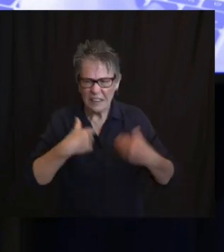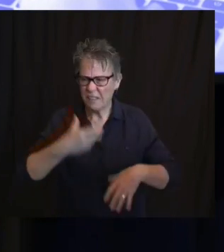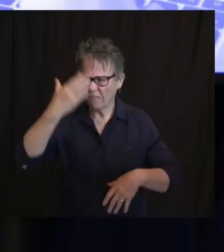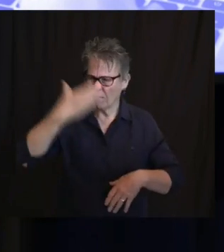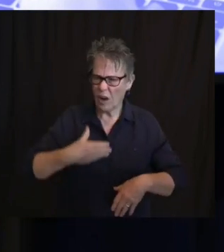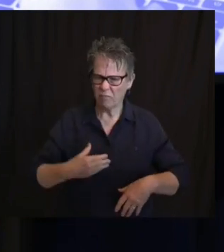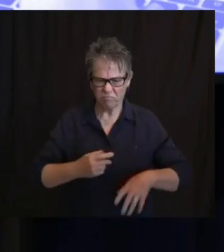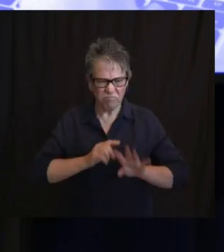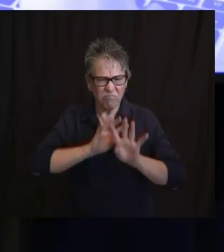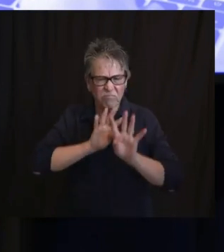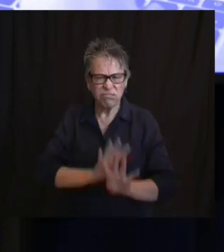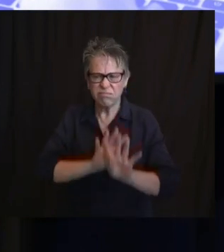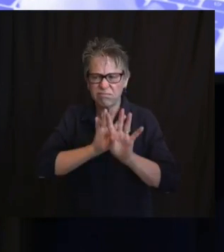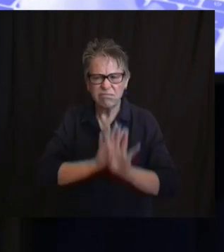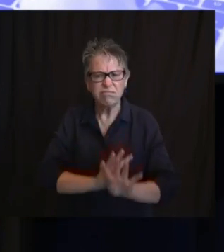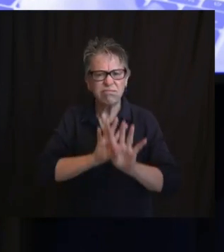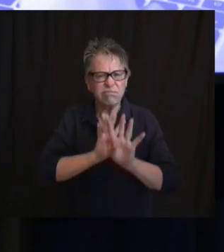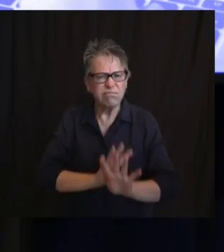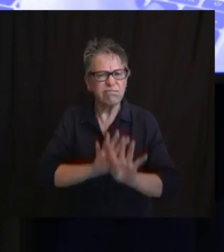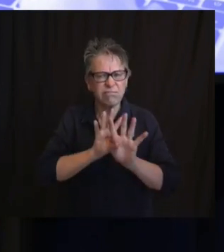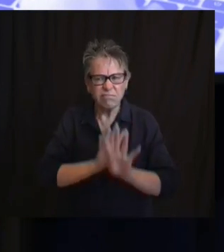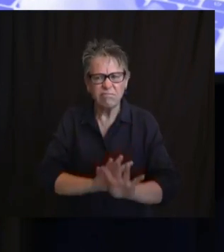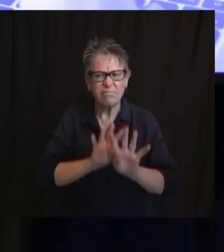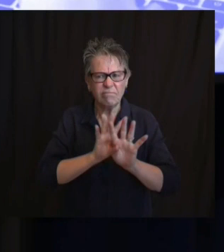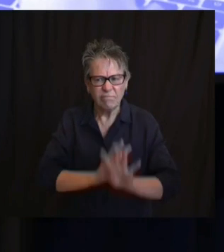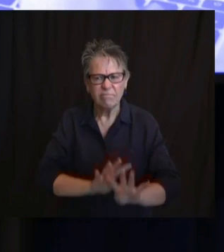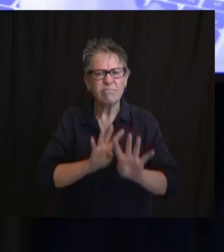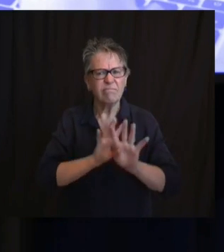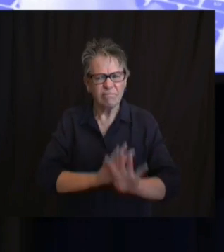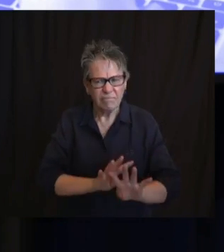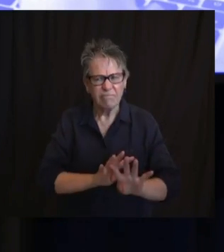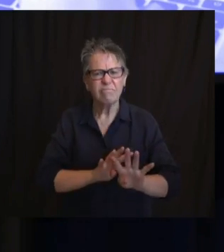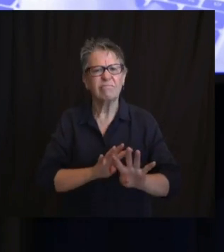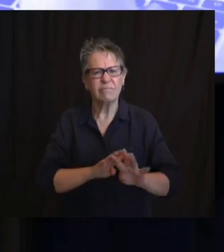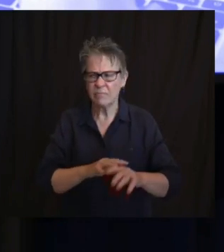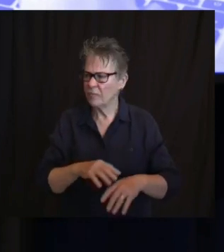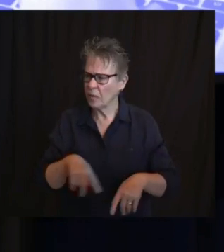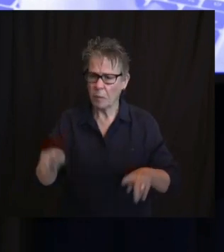resonated not only throughout New Jersey but throughout the country with those